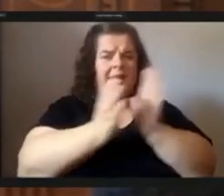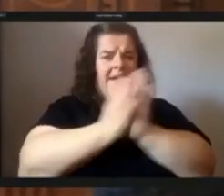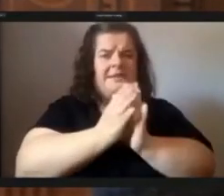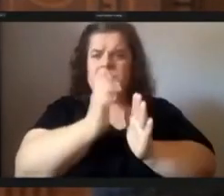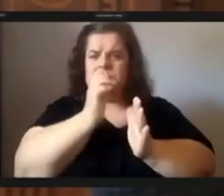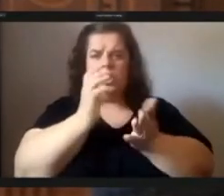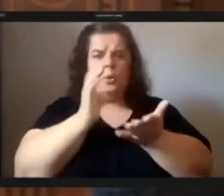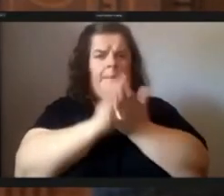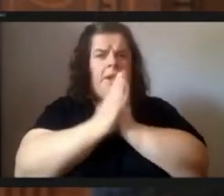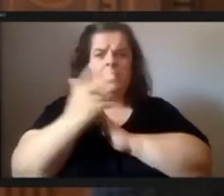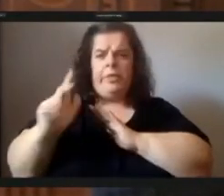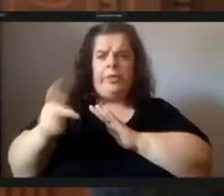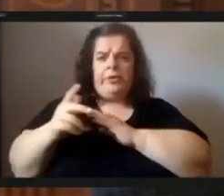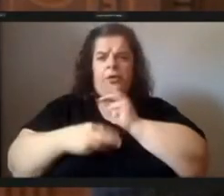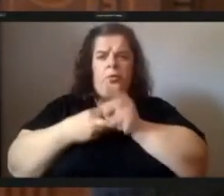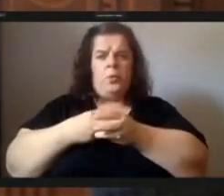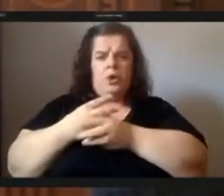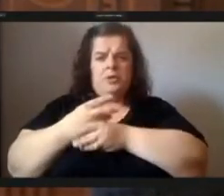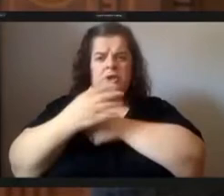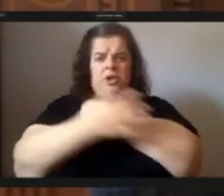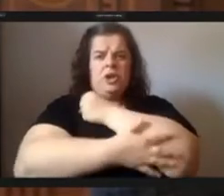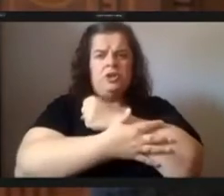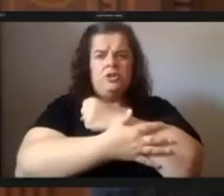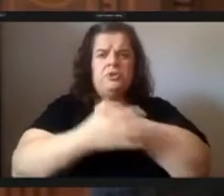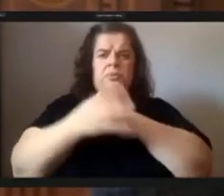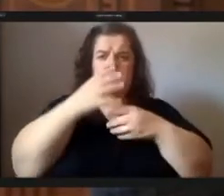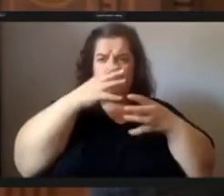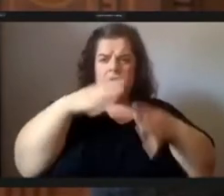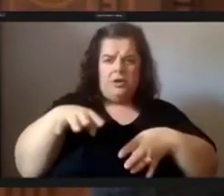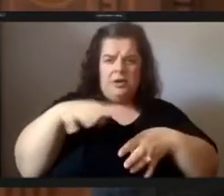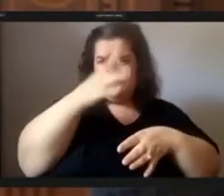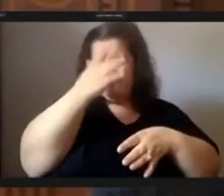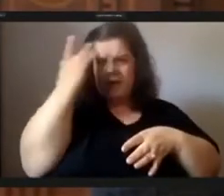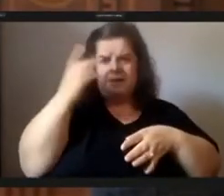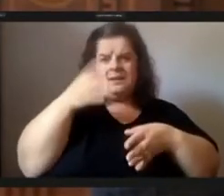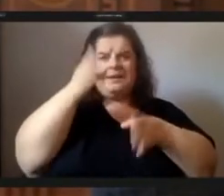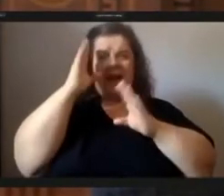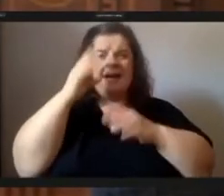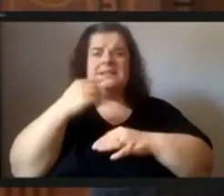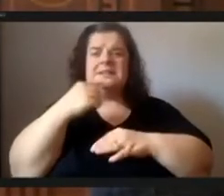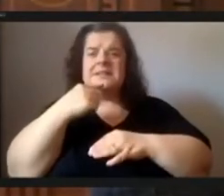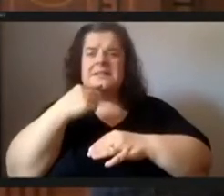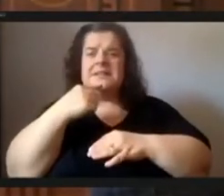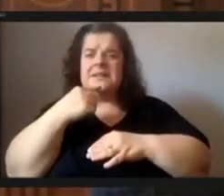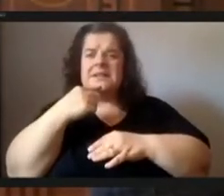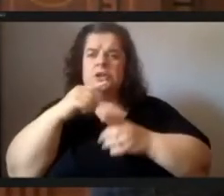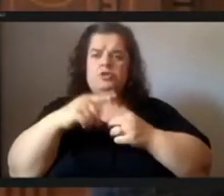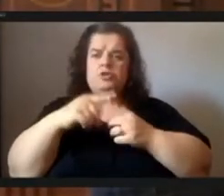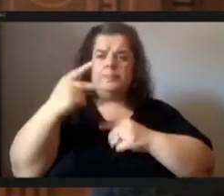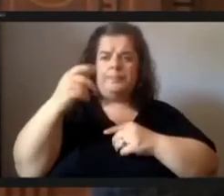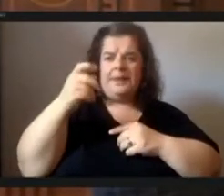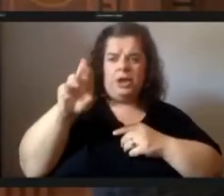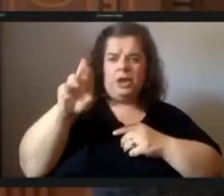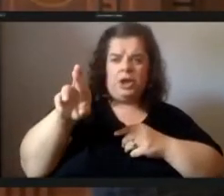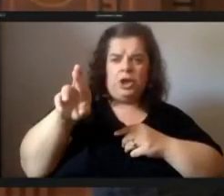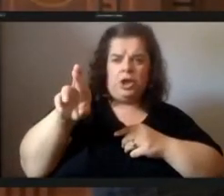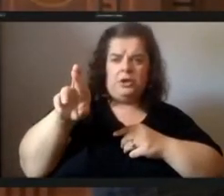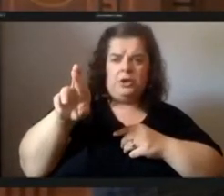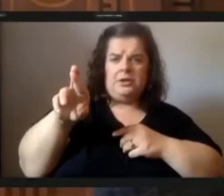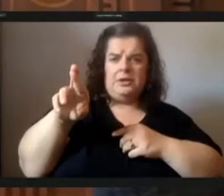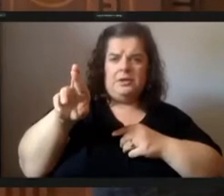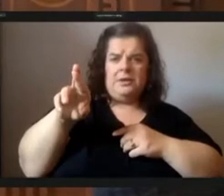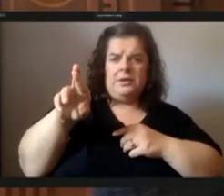country where we forget about feeding our own people you know god said to peter three times